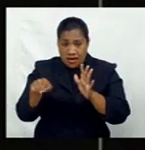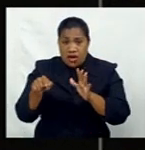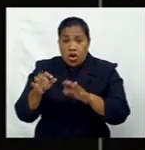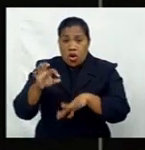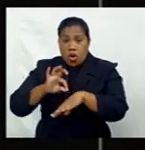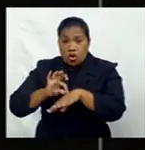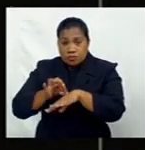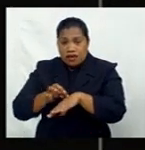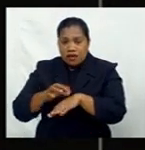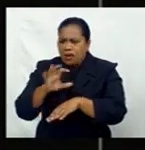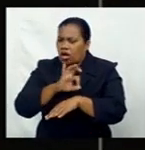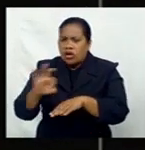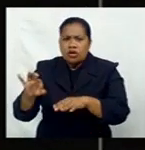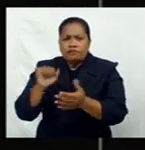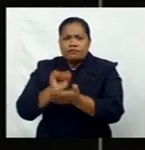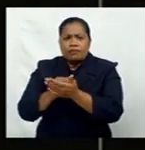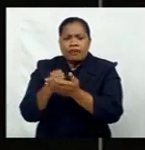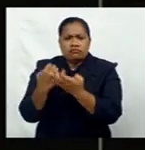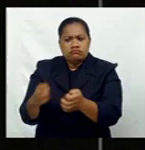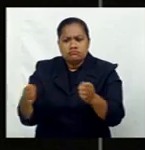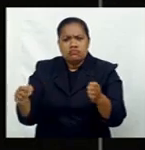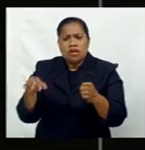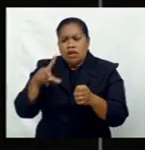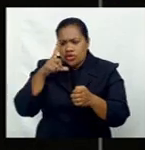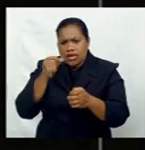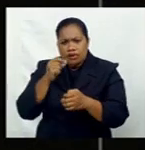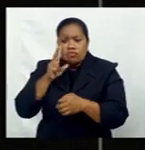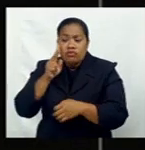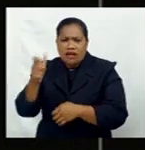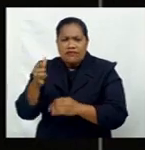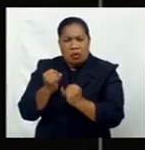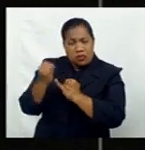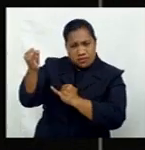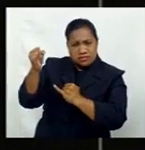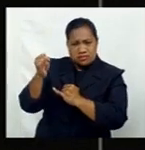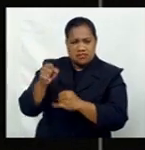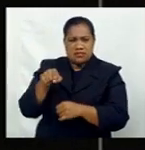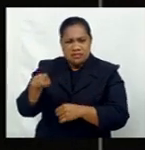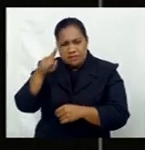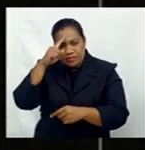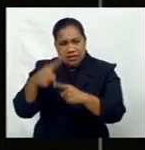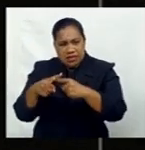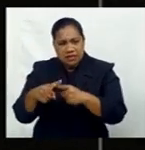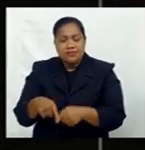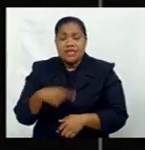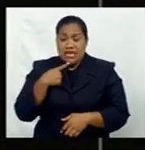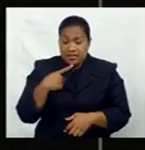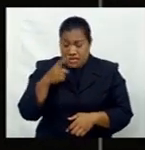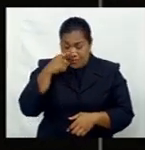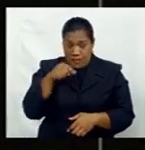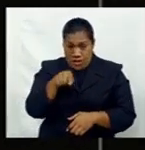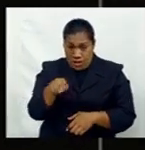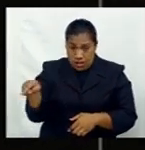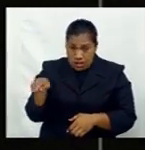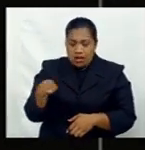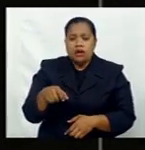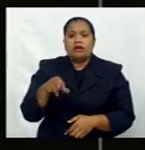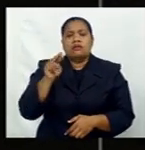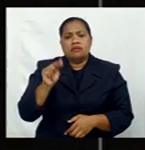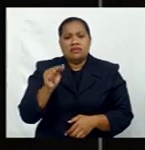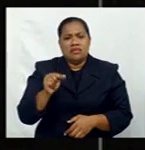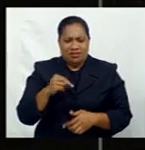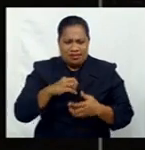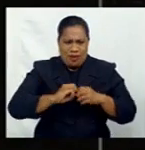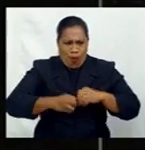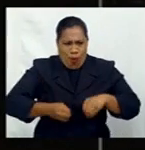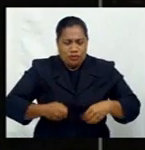patients who reach critical level. Head of FEMAT, Dr. Luke Nasendra, says these patients require organ support and have to be referred